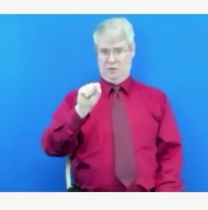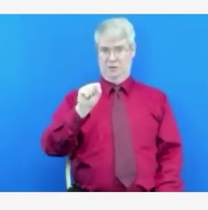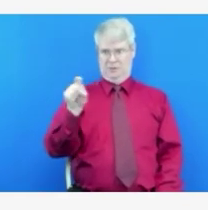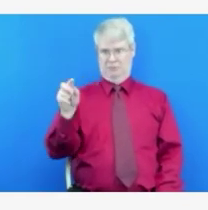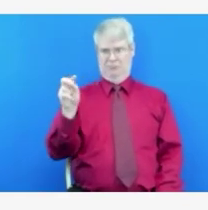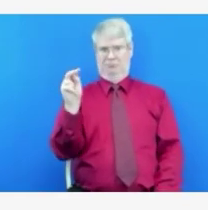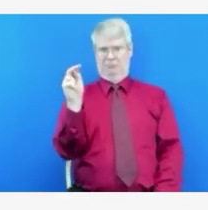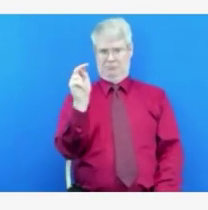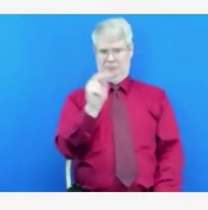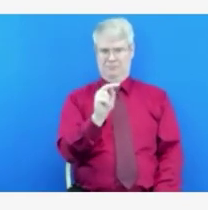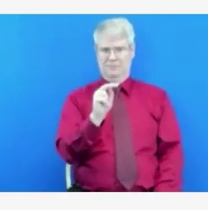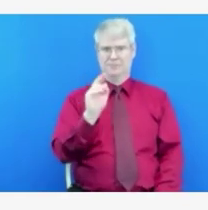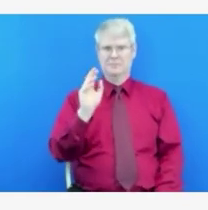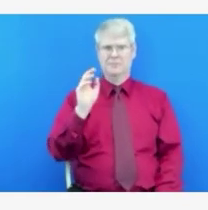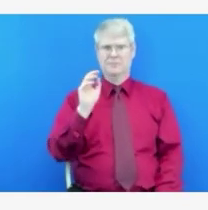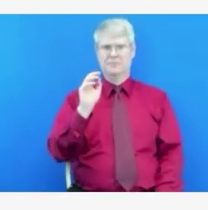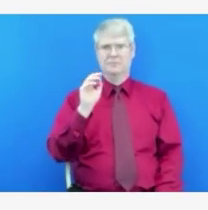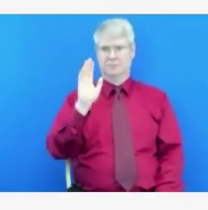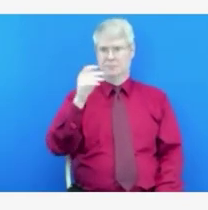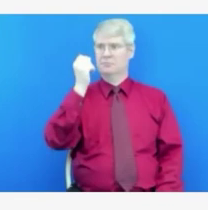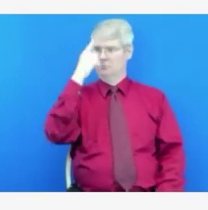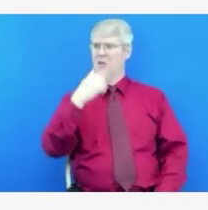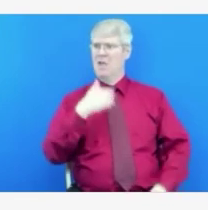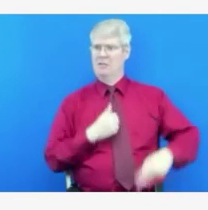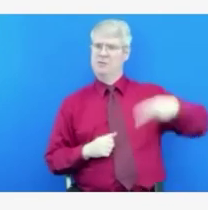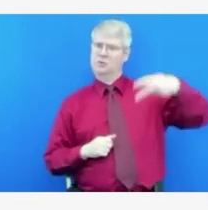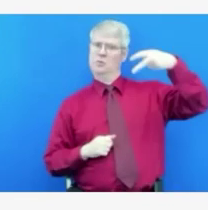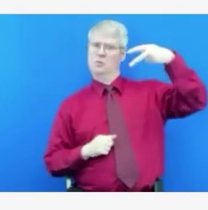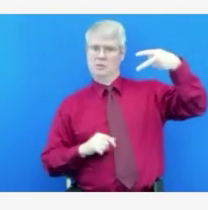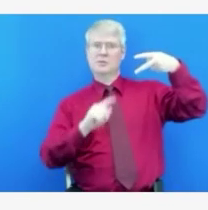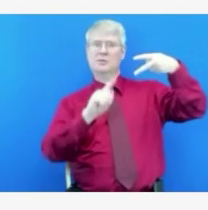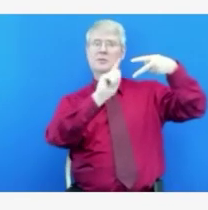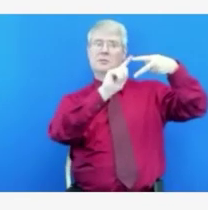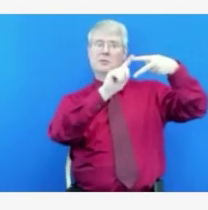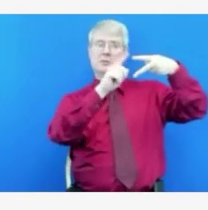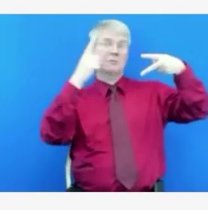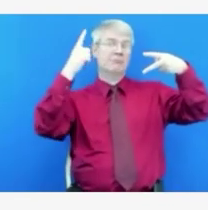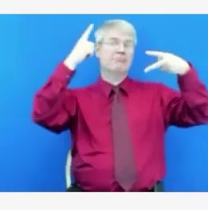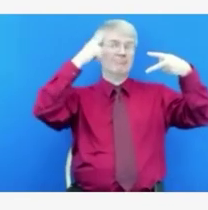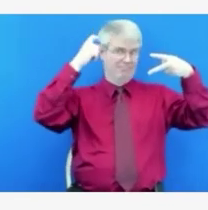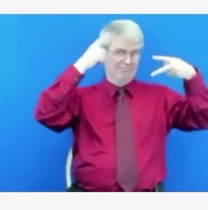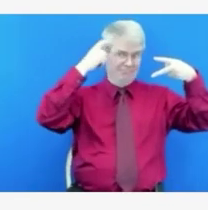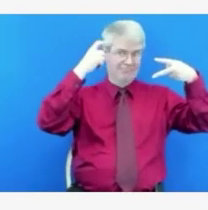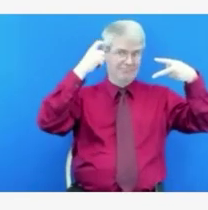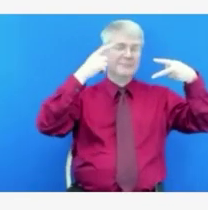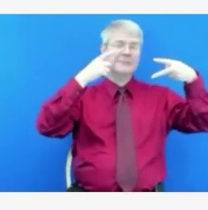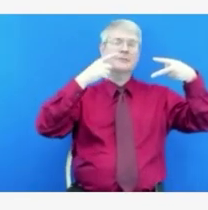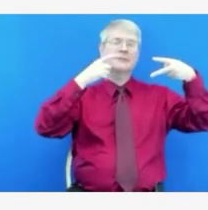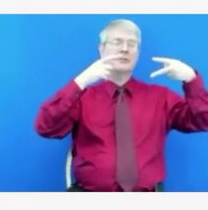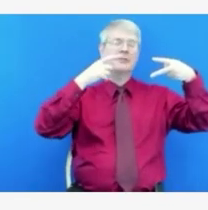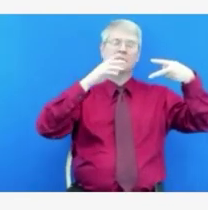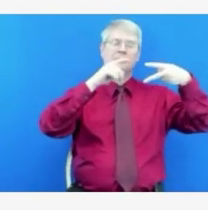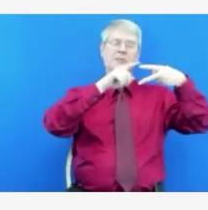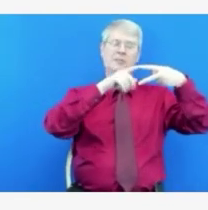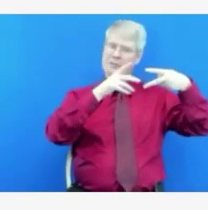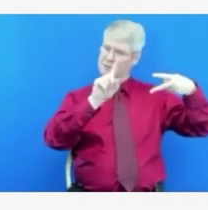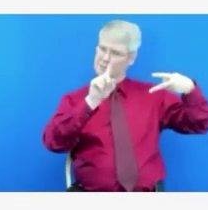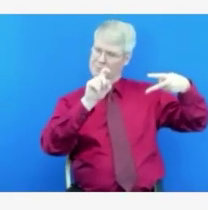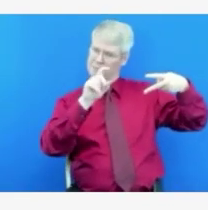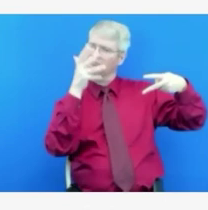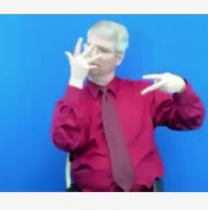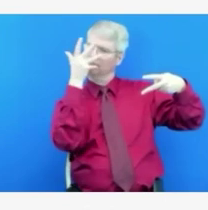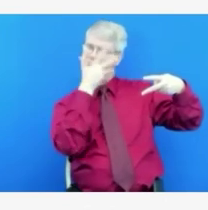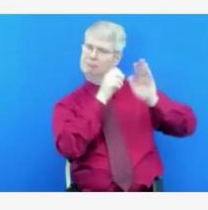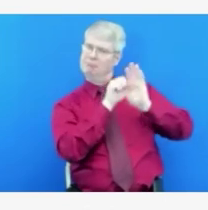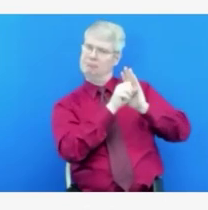COVID, that is anybody who is actively in isolation as if they had